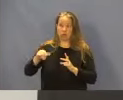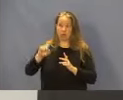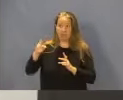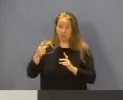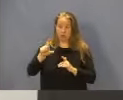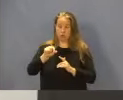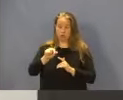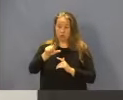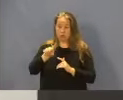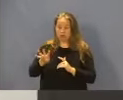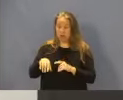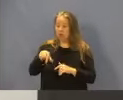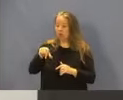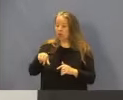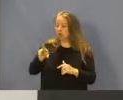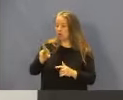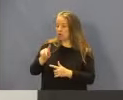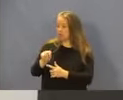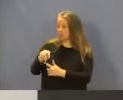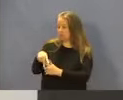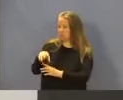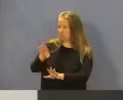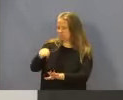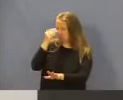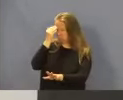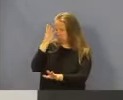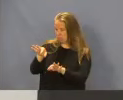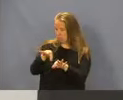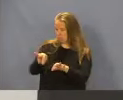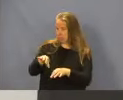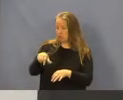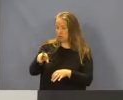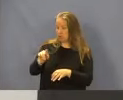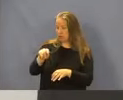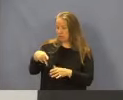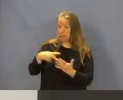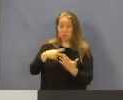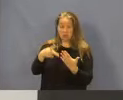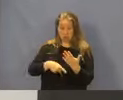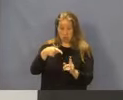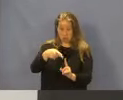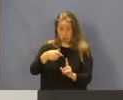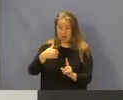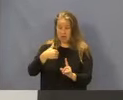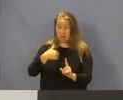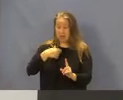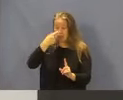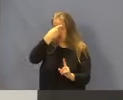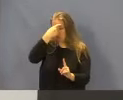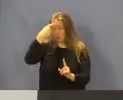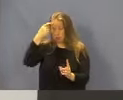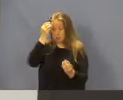A QRTP, as background, a QRTP is a program that has a trauma